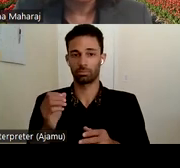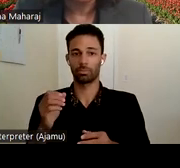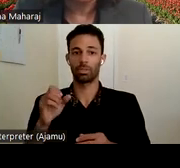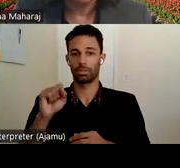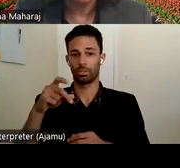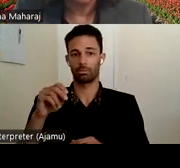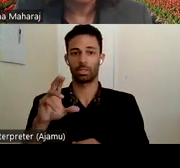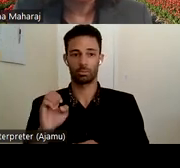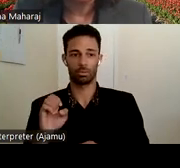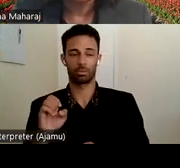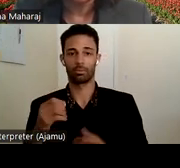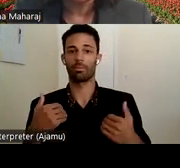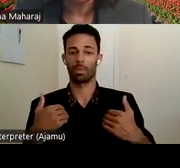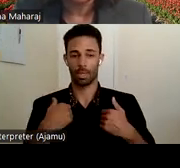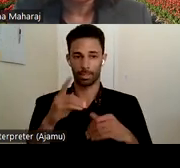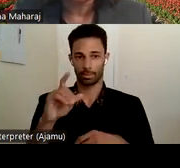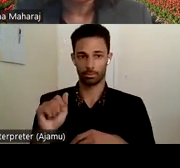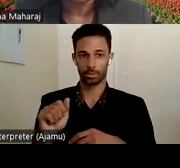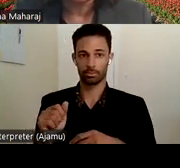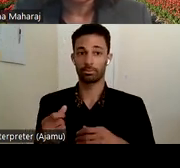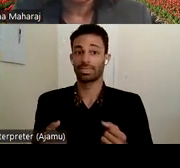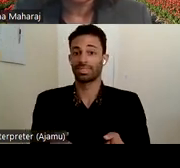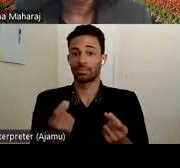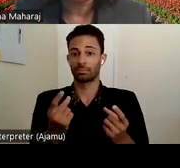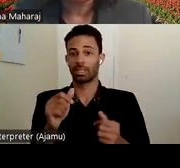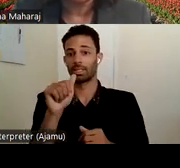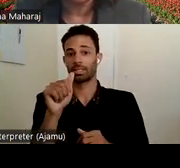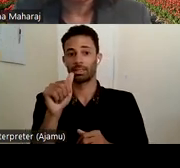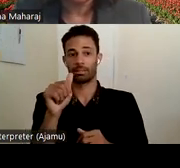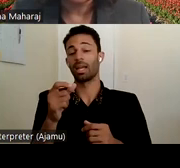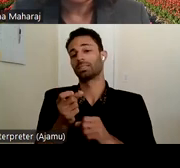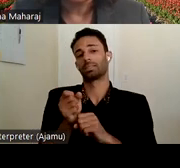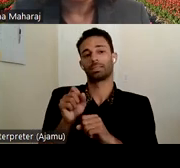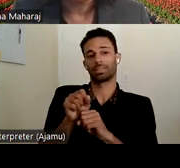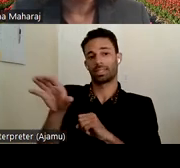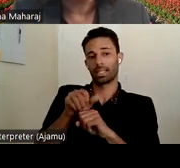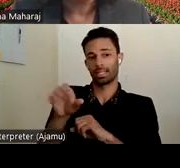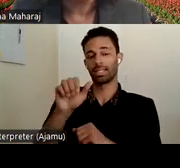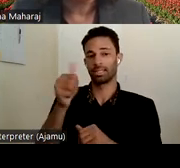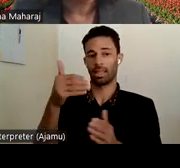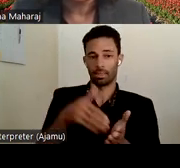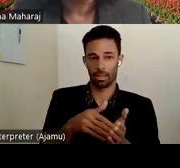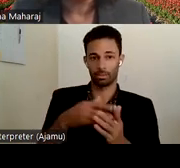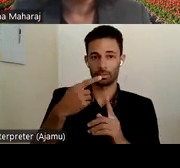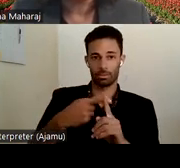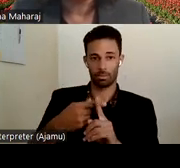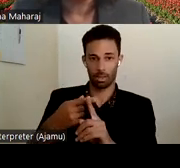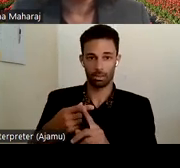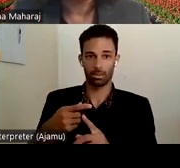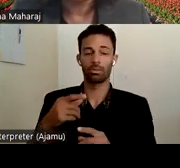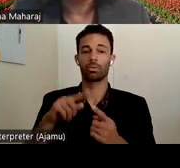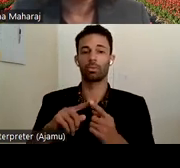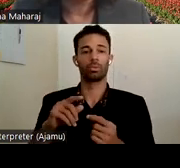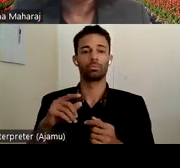Ted is sending $10,000 a month to a foreign contact. Only $100,000 is left in his bank account and he's